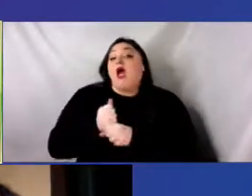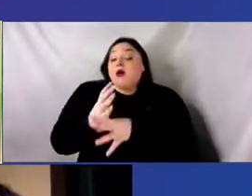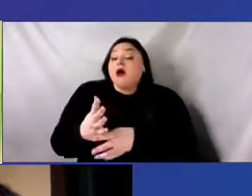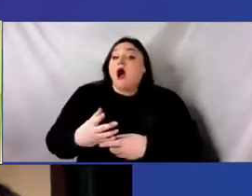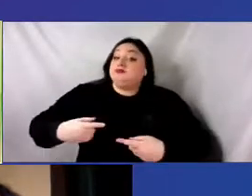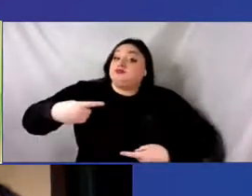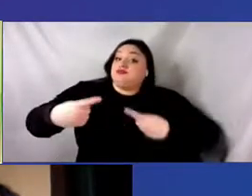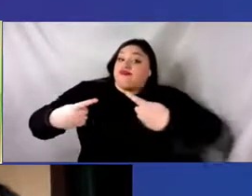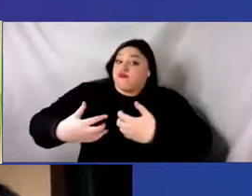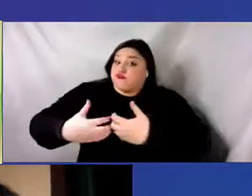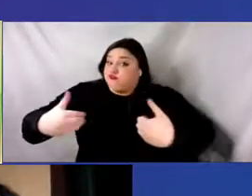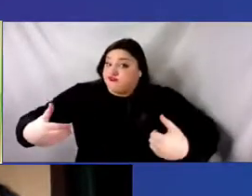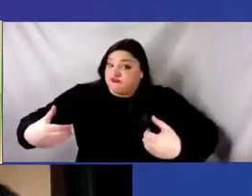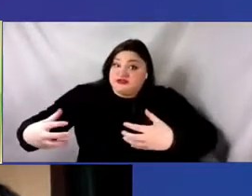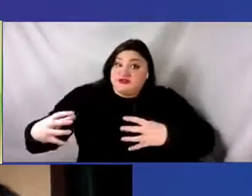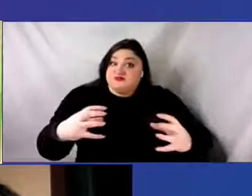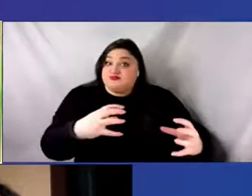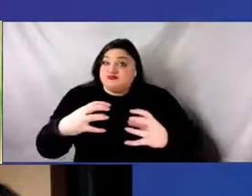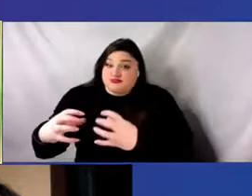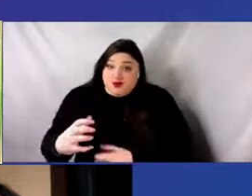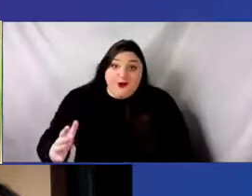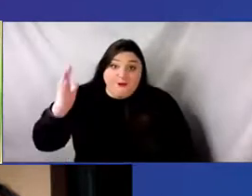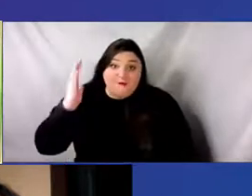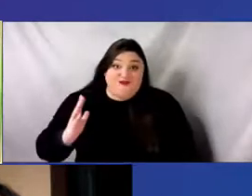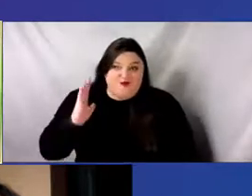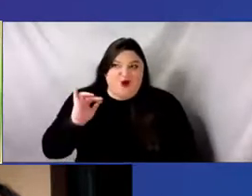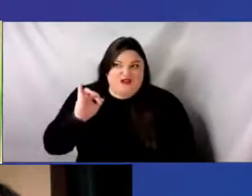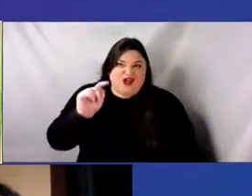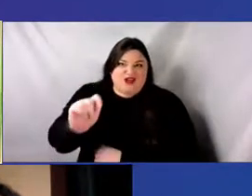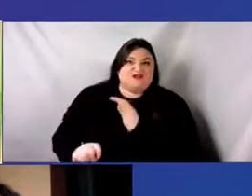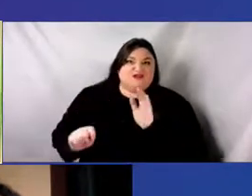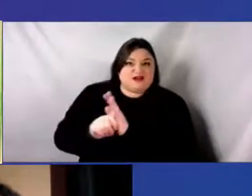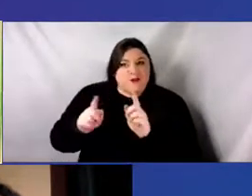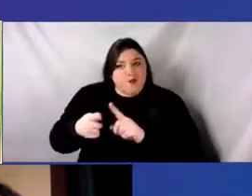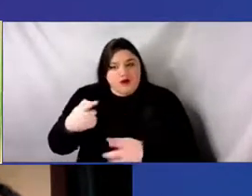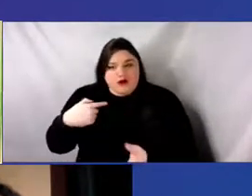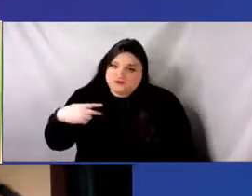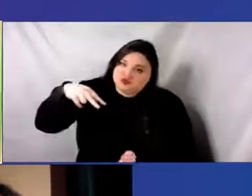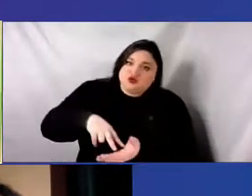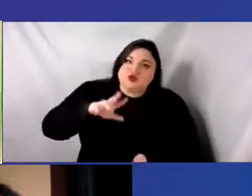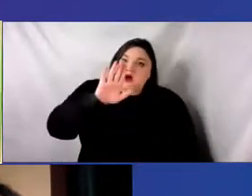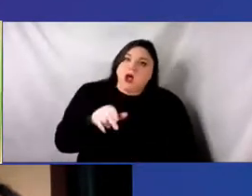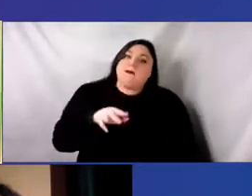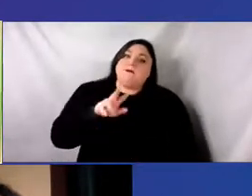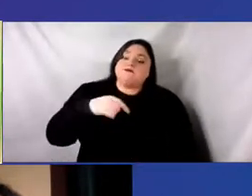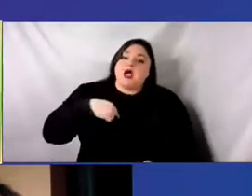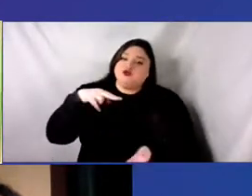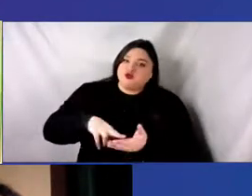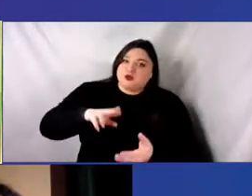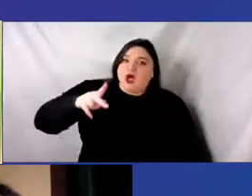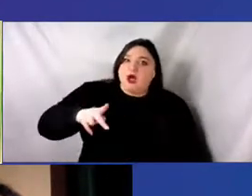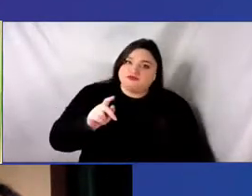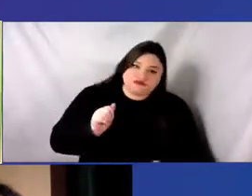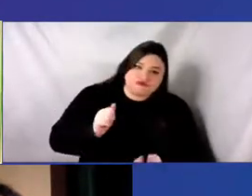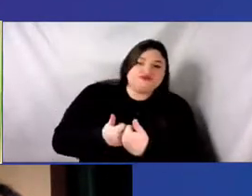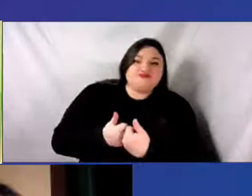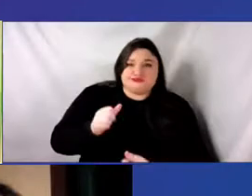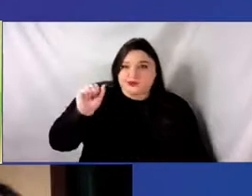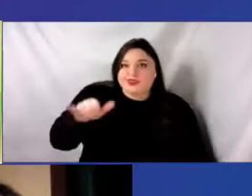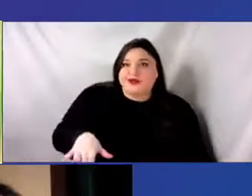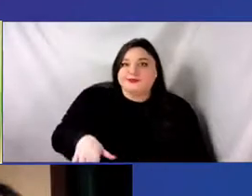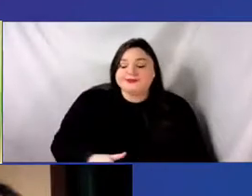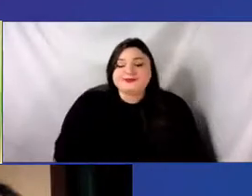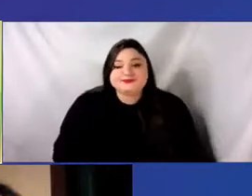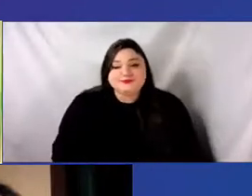community at that time when I took, taking this stand. Um, so, so I would like to